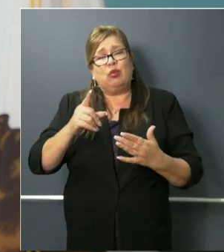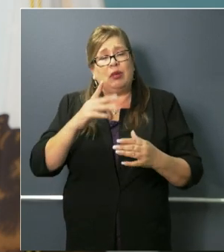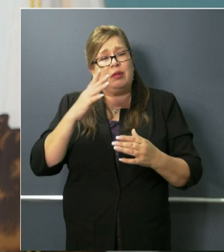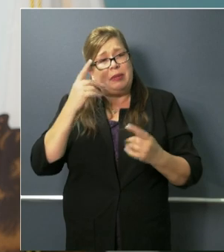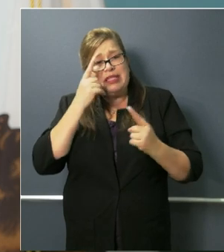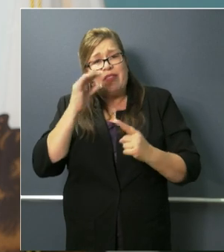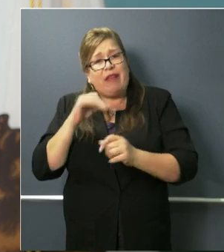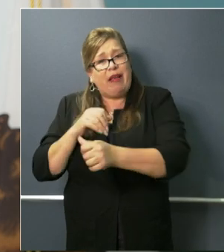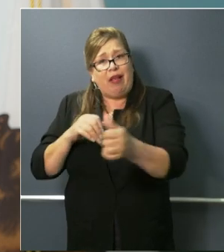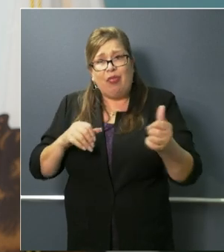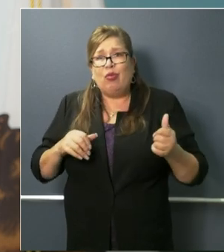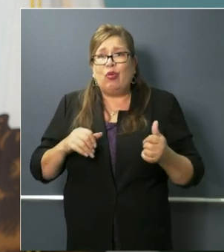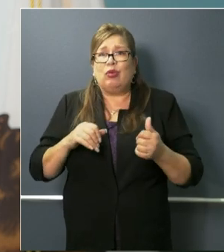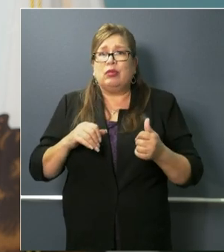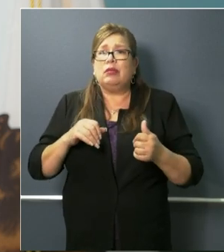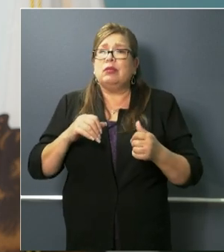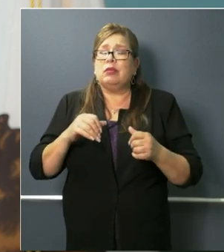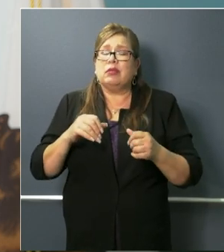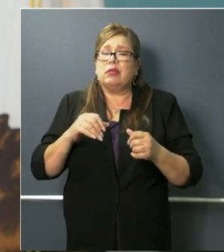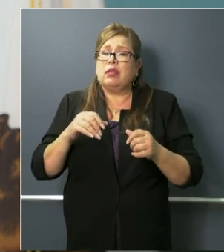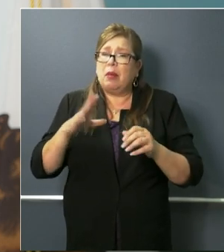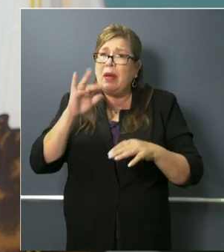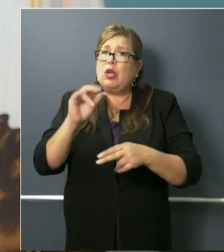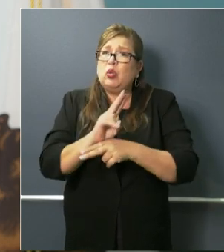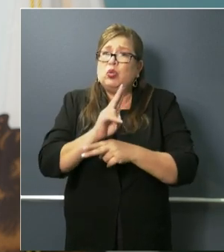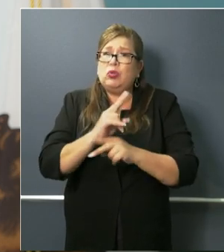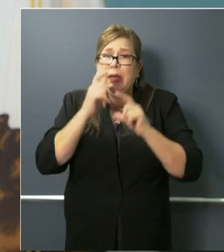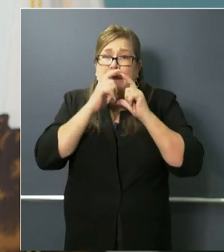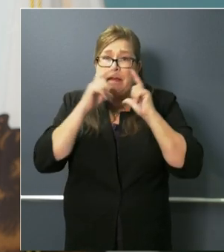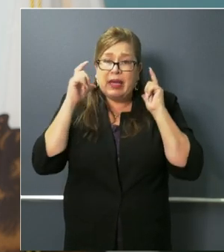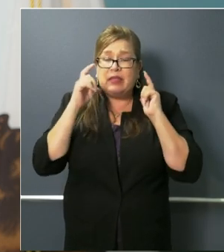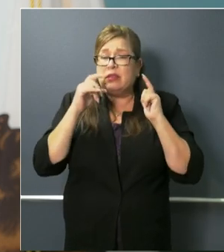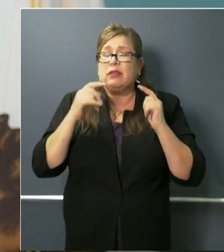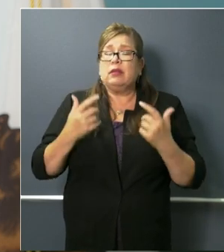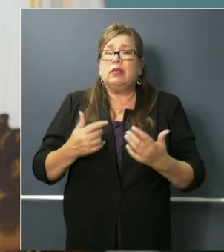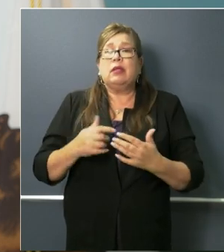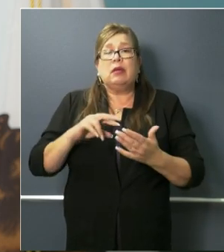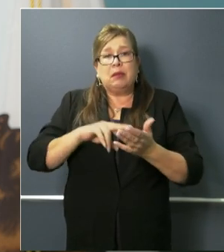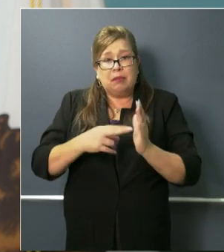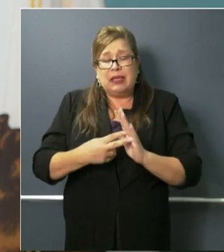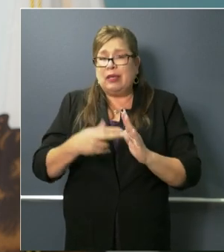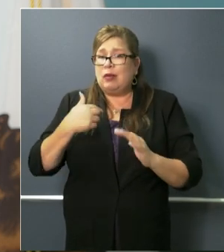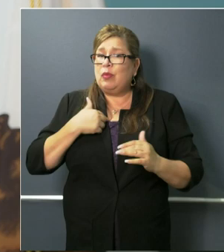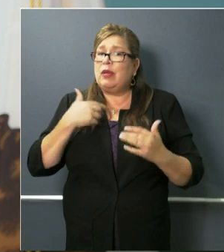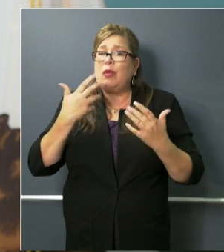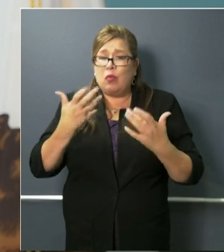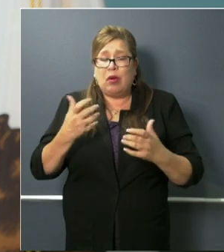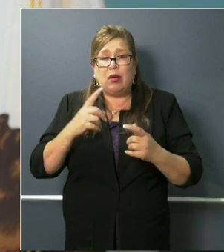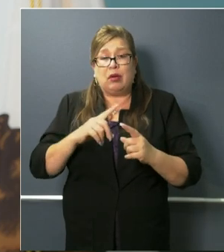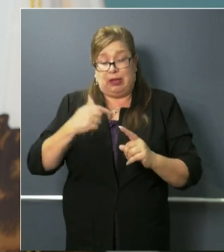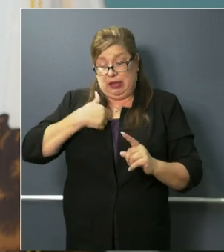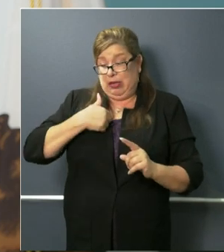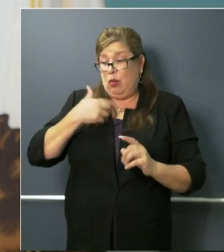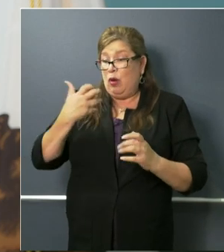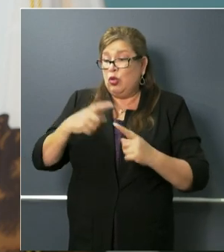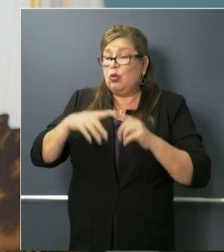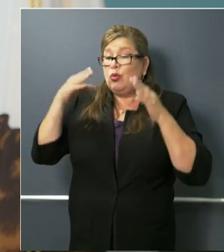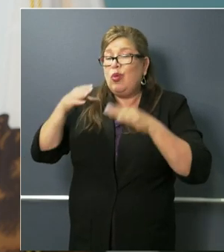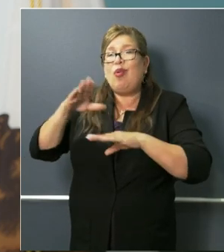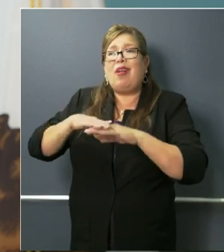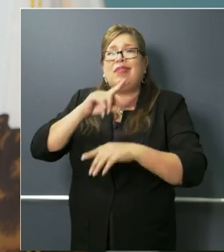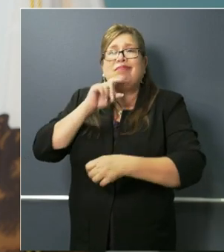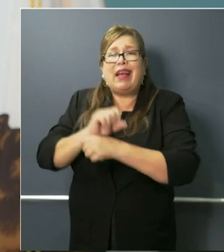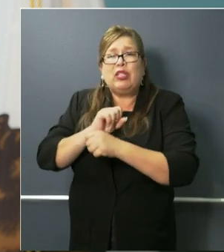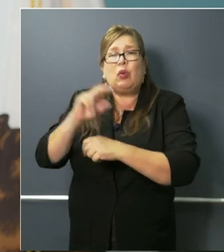as it relates to the appropriate face coverings uh as we continue to go after masks for our first responders